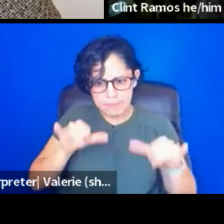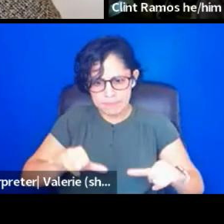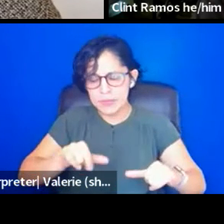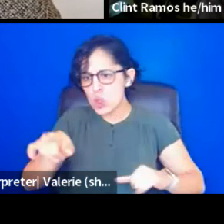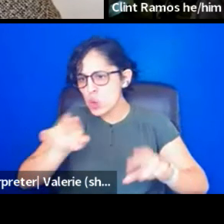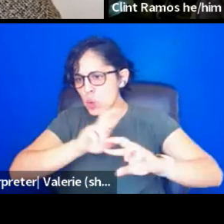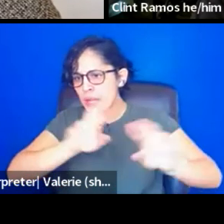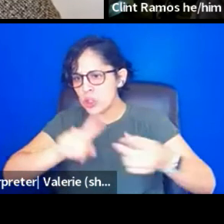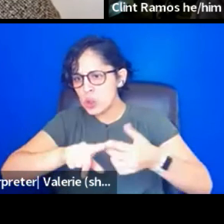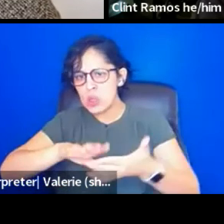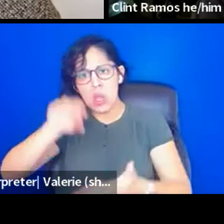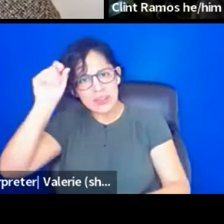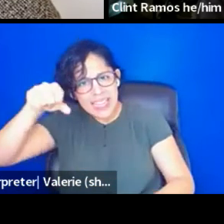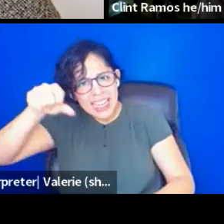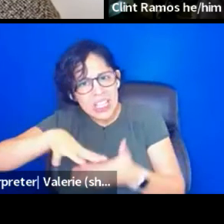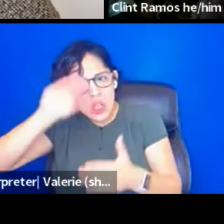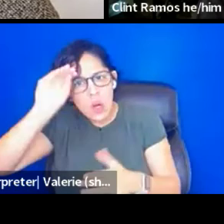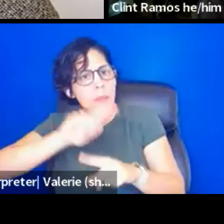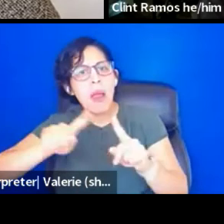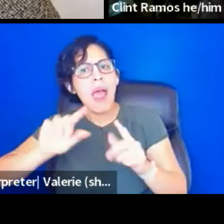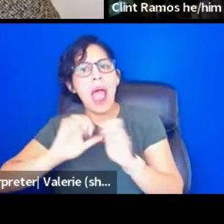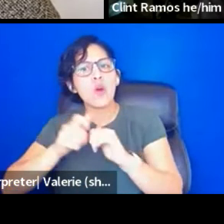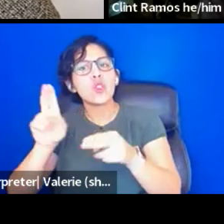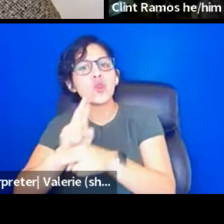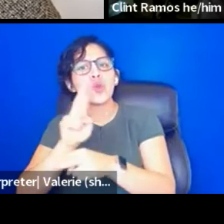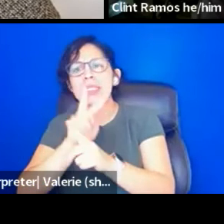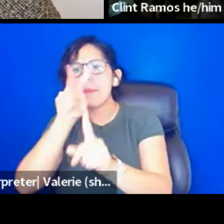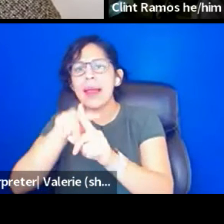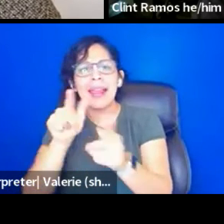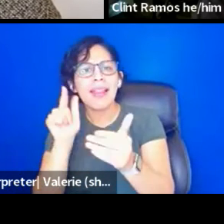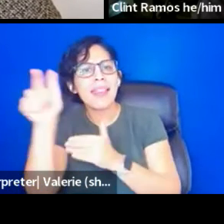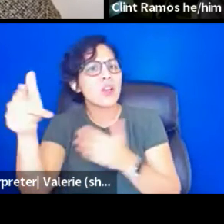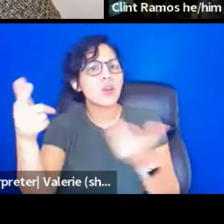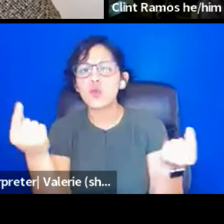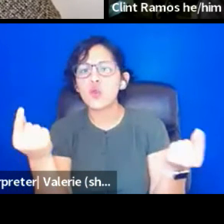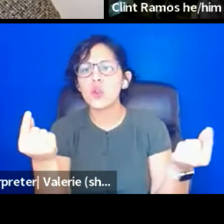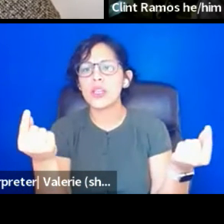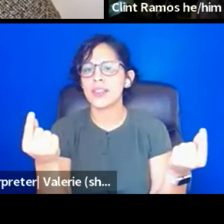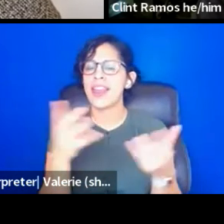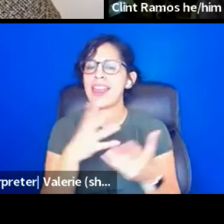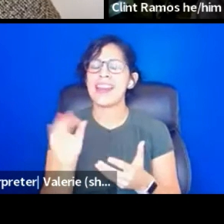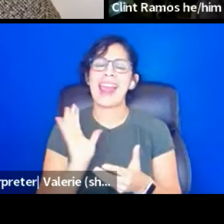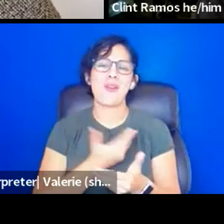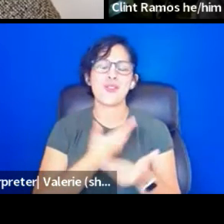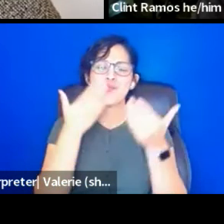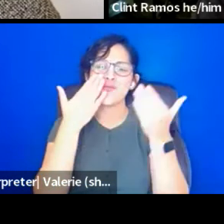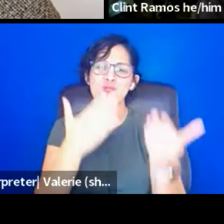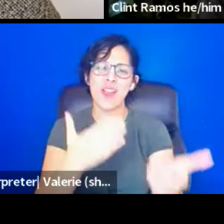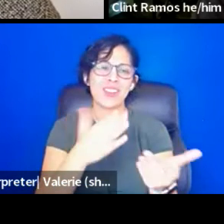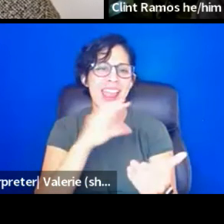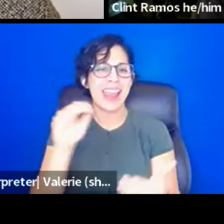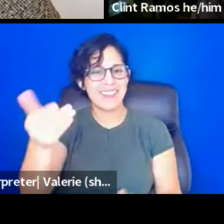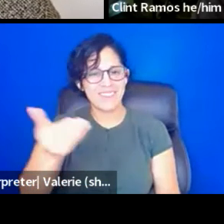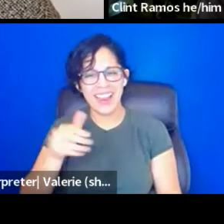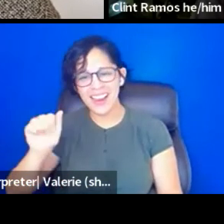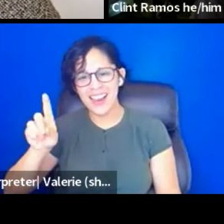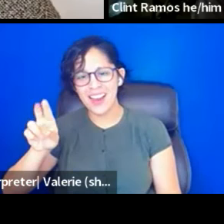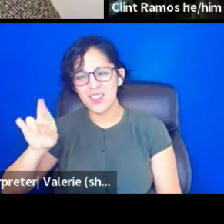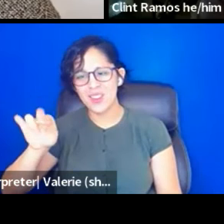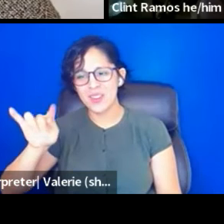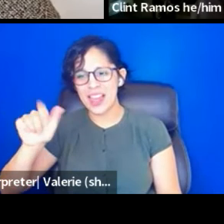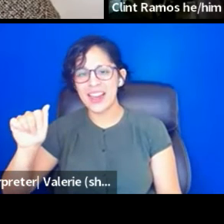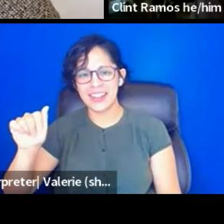are you doing with that learning? And with that gratitude, I would love to send us on our way and invite Adriana into the space to close us out.